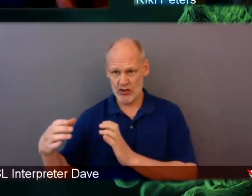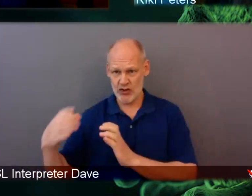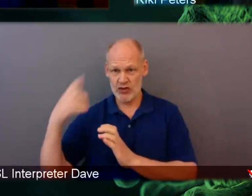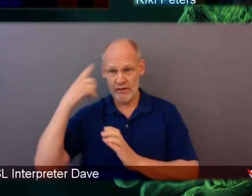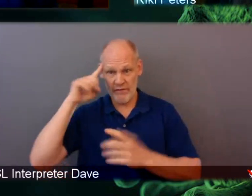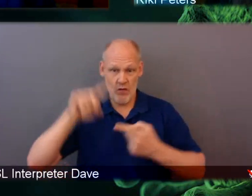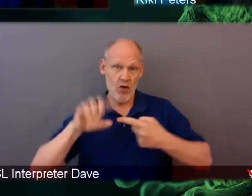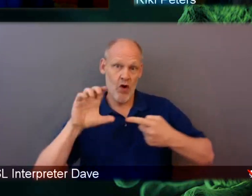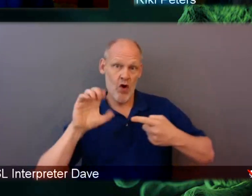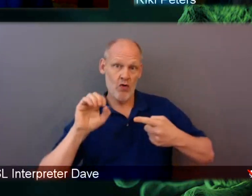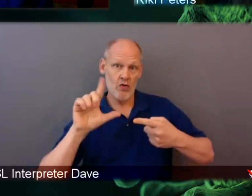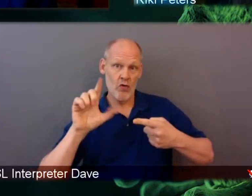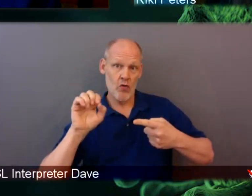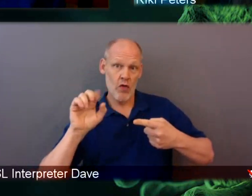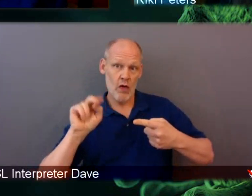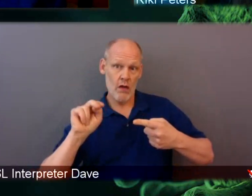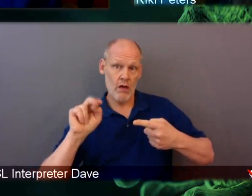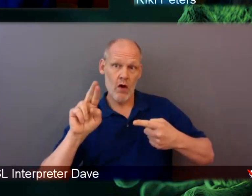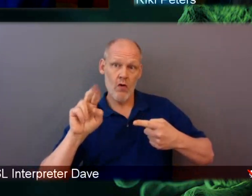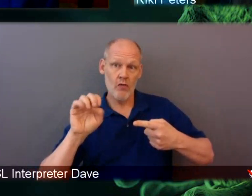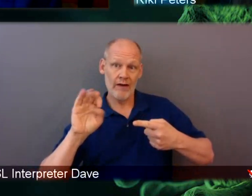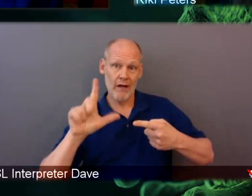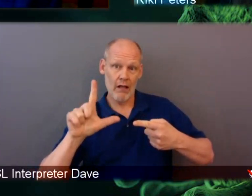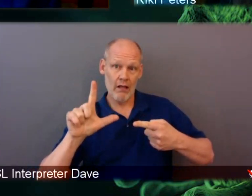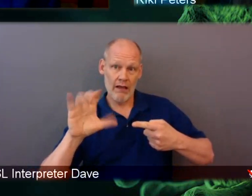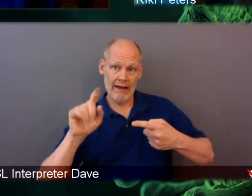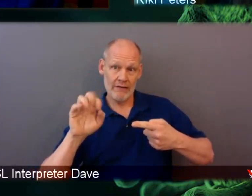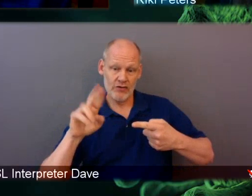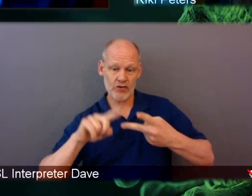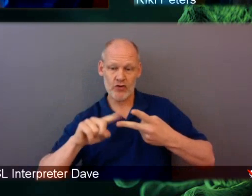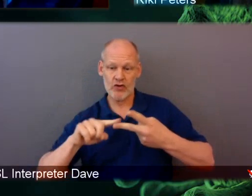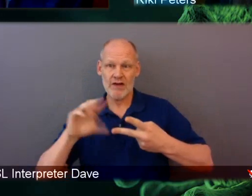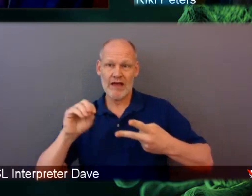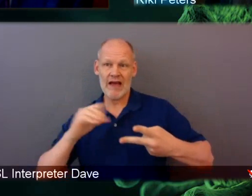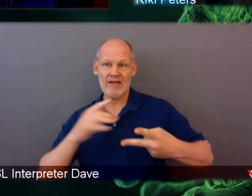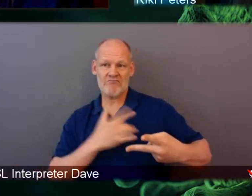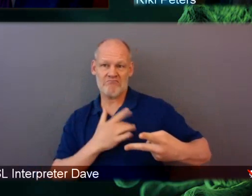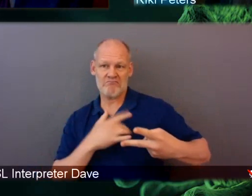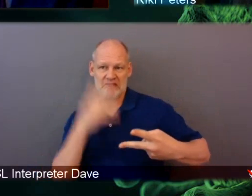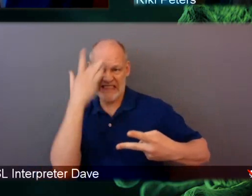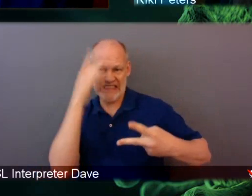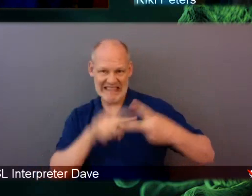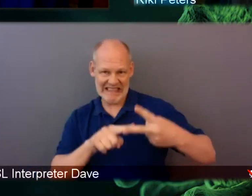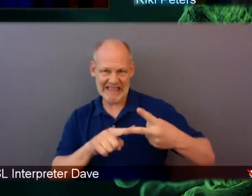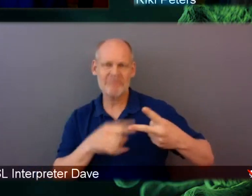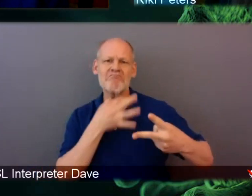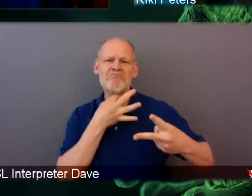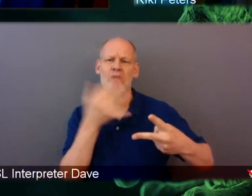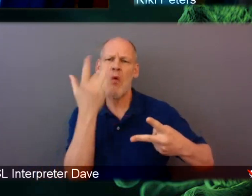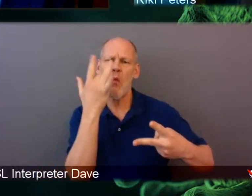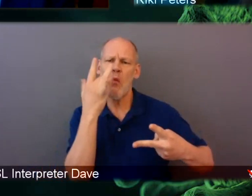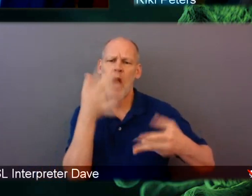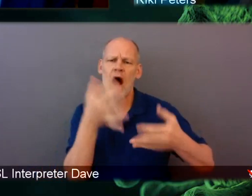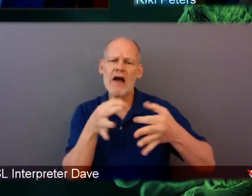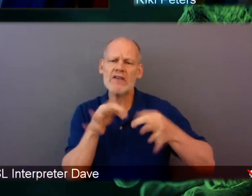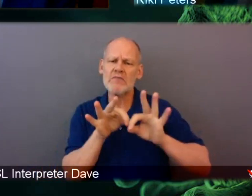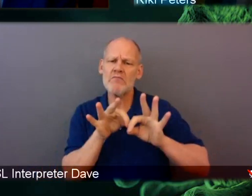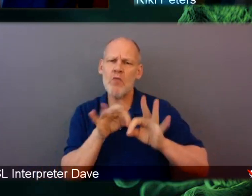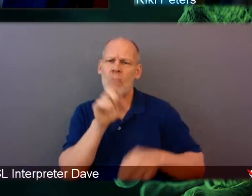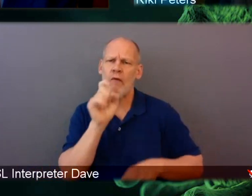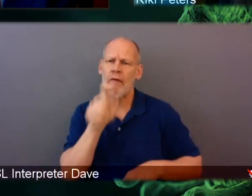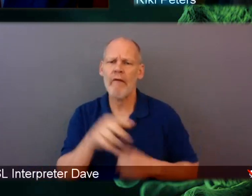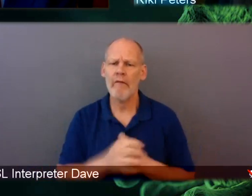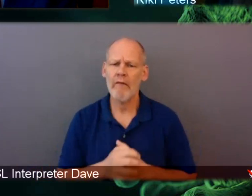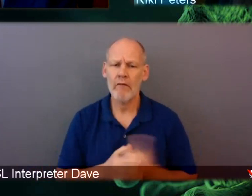cancer, and also I understand a little bit for cardiovascular disease. Tell us why this is important. Thank you, Tom, for this question.